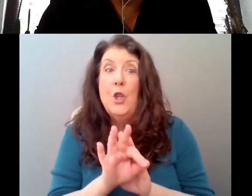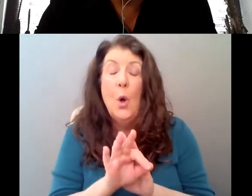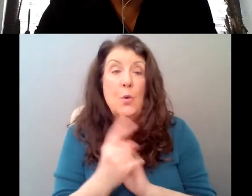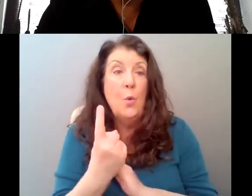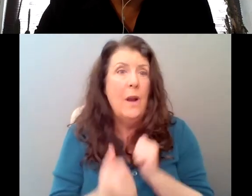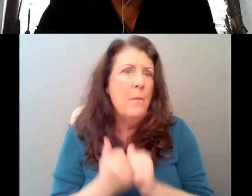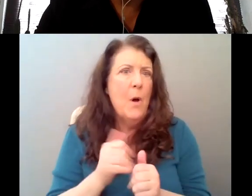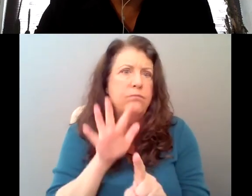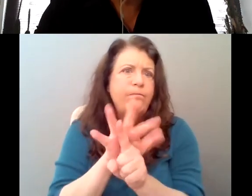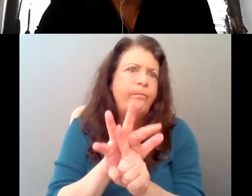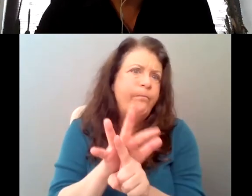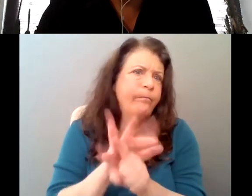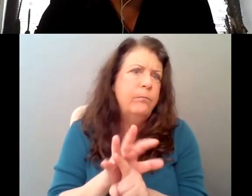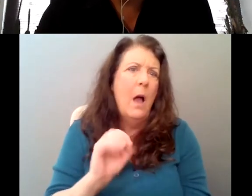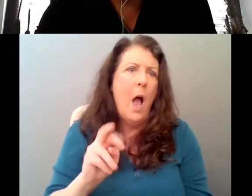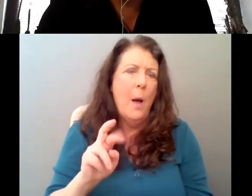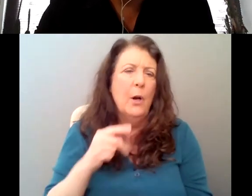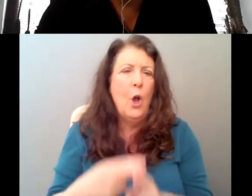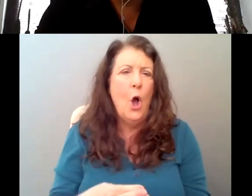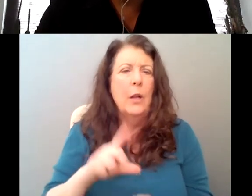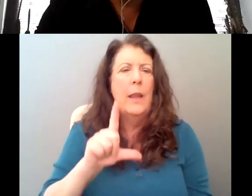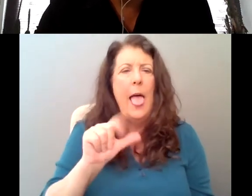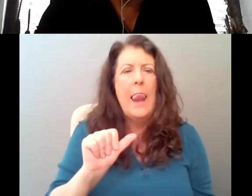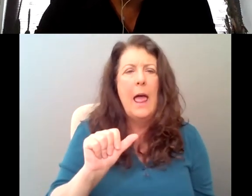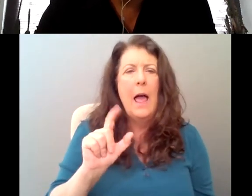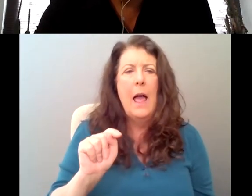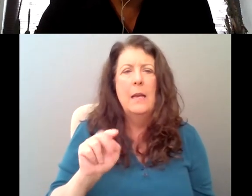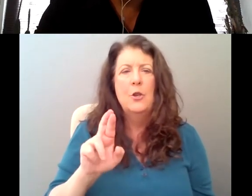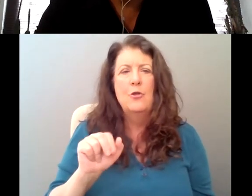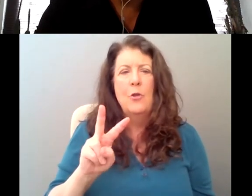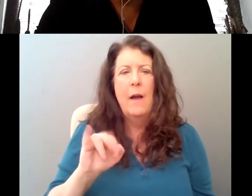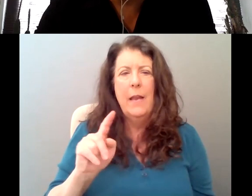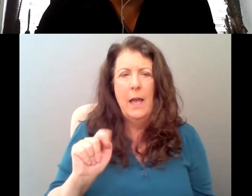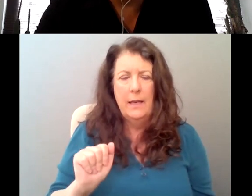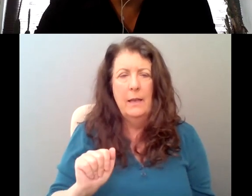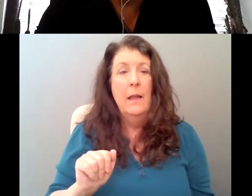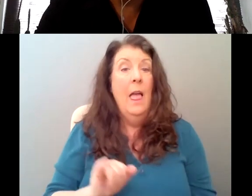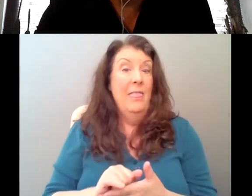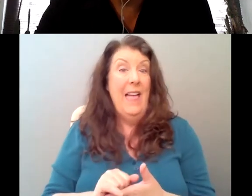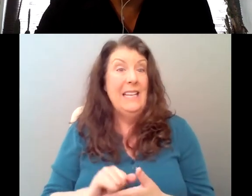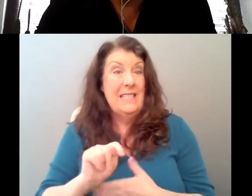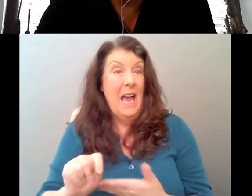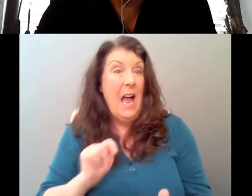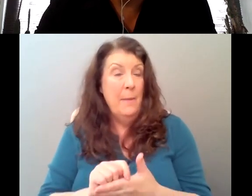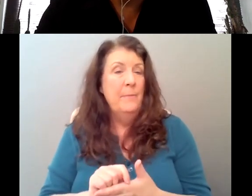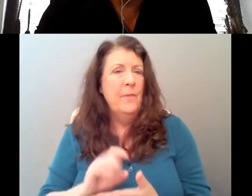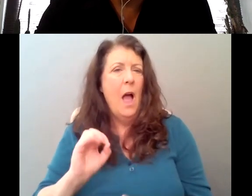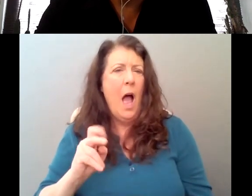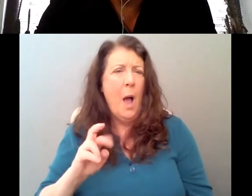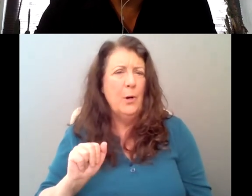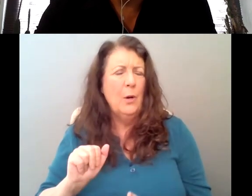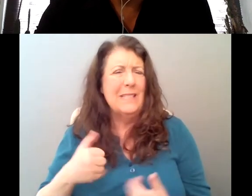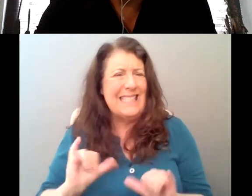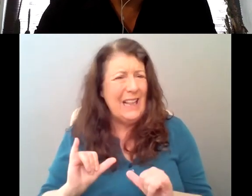that existed in 1859. When our show takes place, there actually aren't that many because it was still so new, but also La Traviata being about,